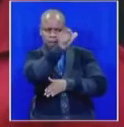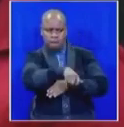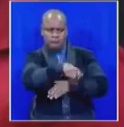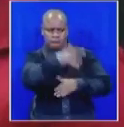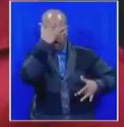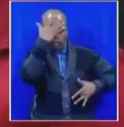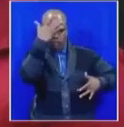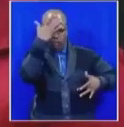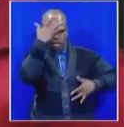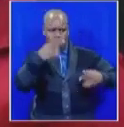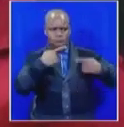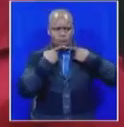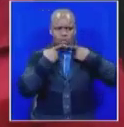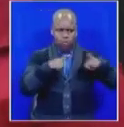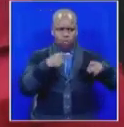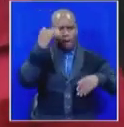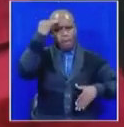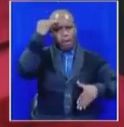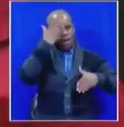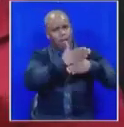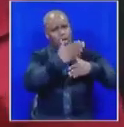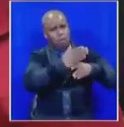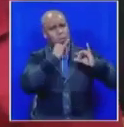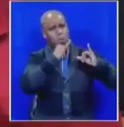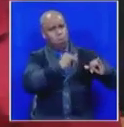disclose their mental health